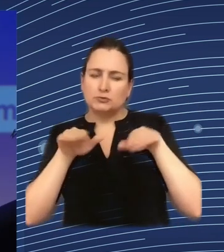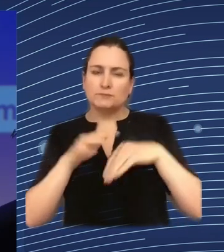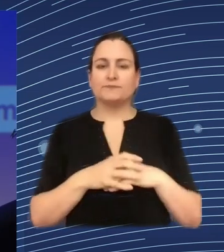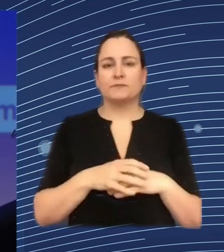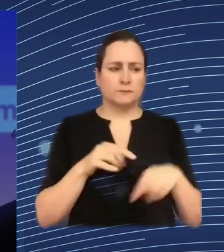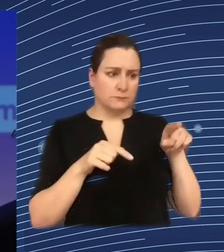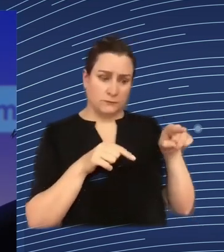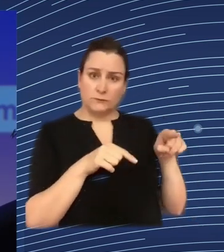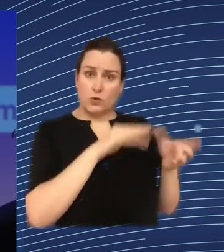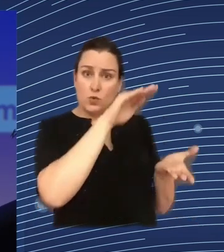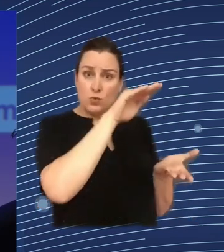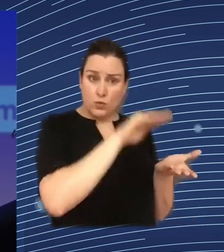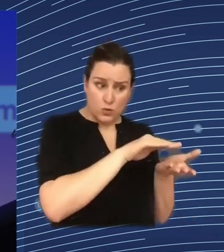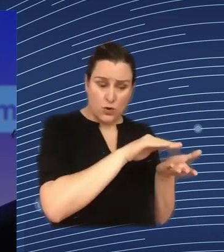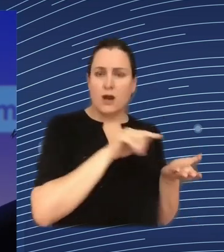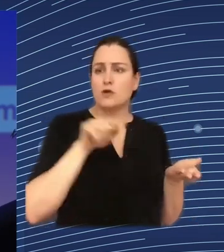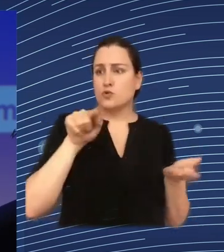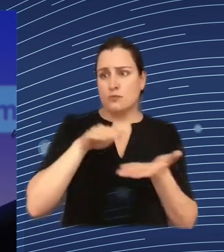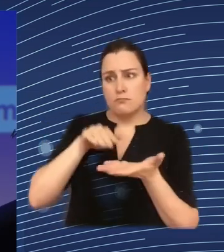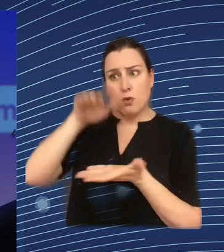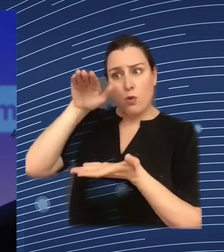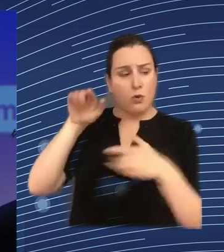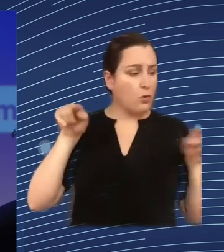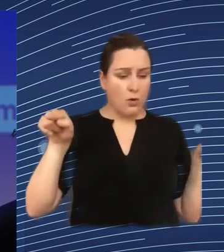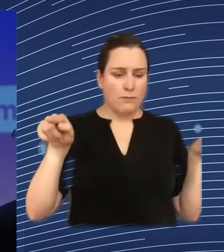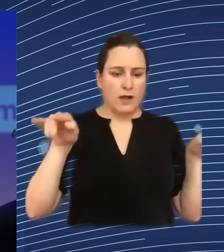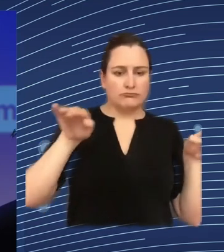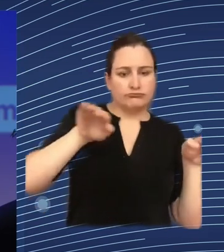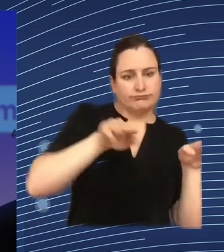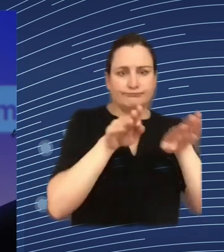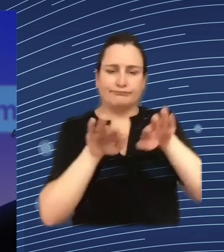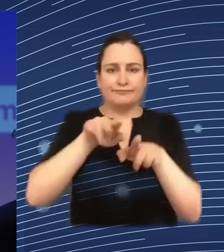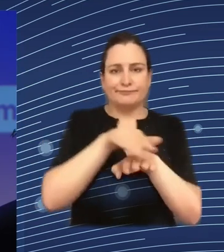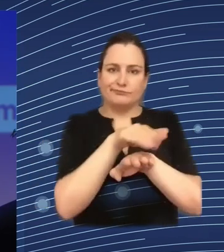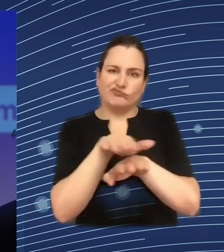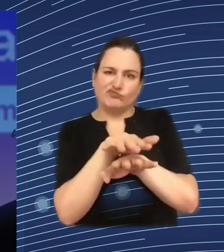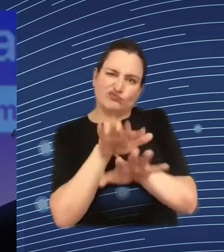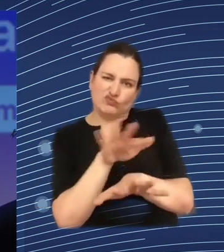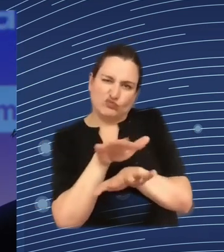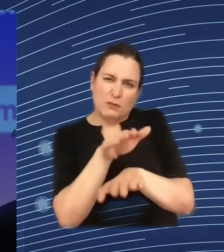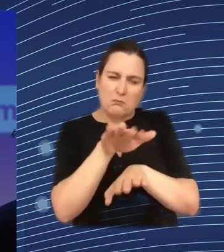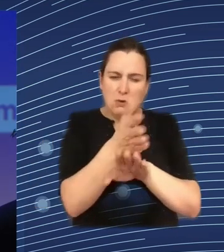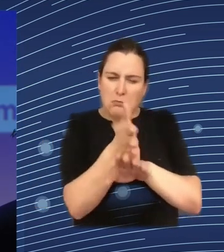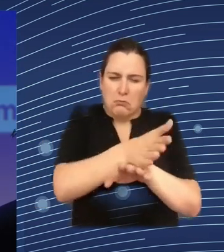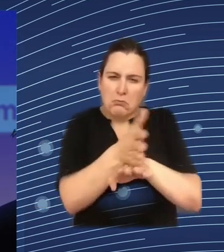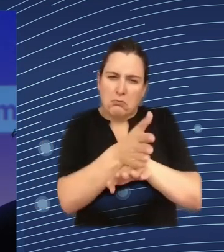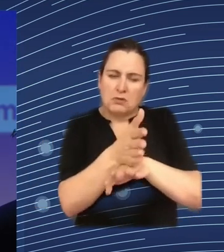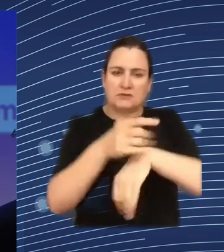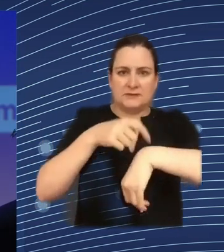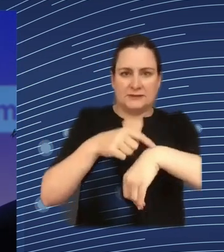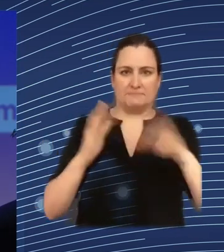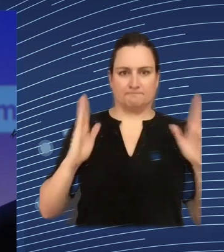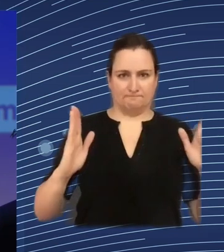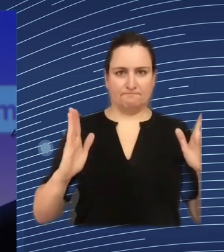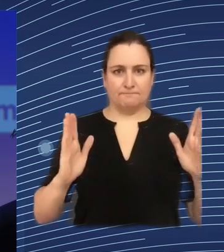is even less every time so that that could be a problem something similar it's happening